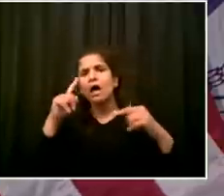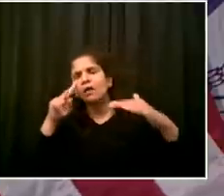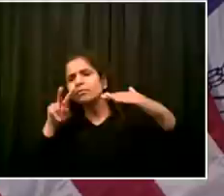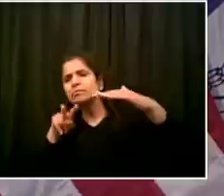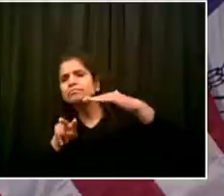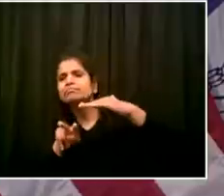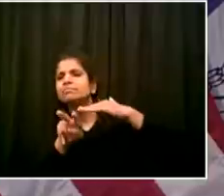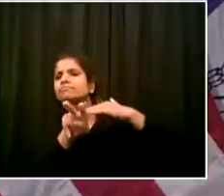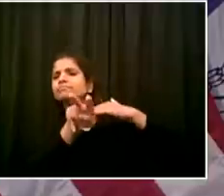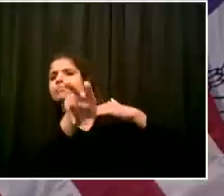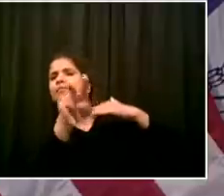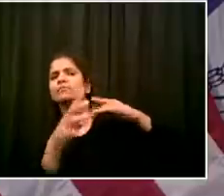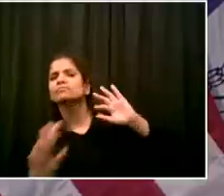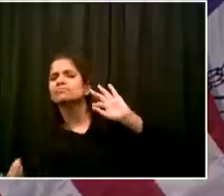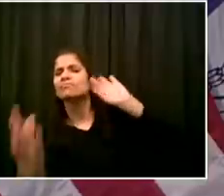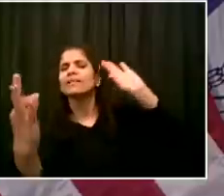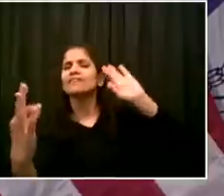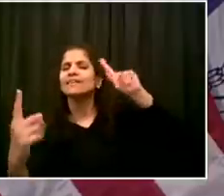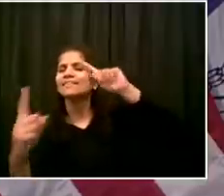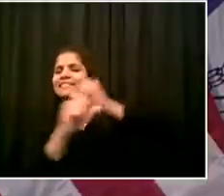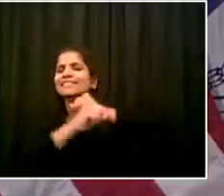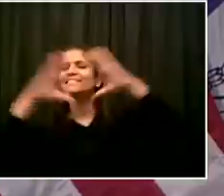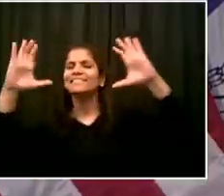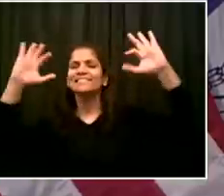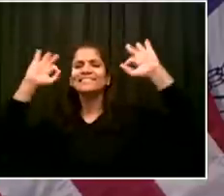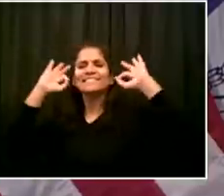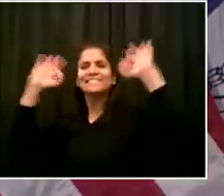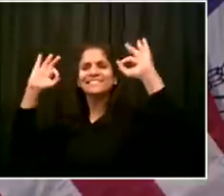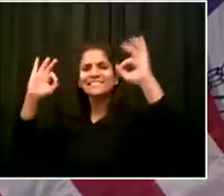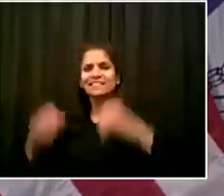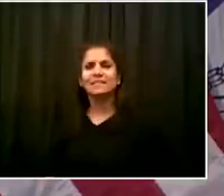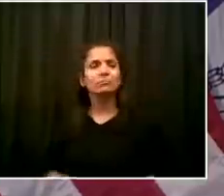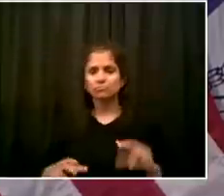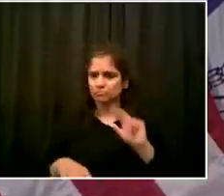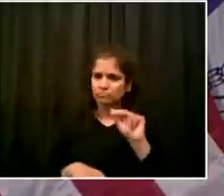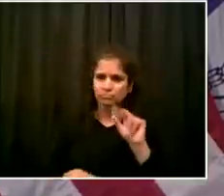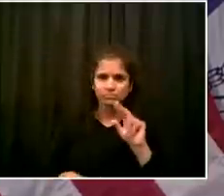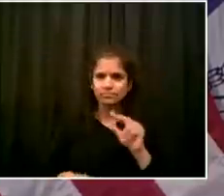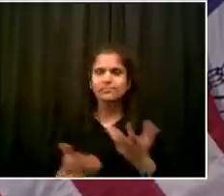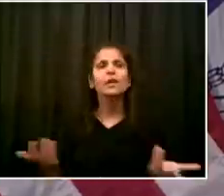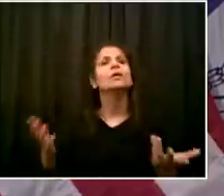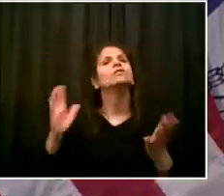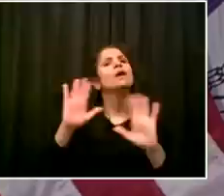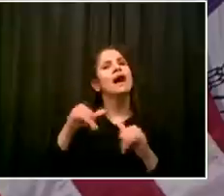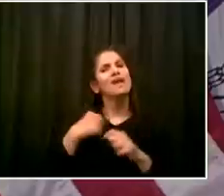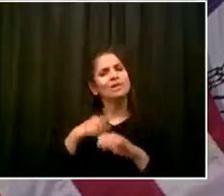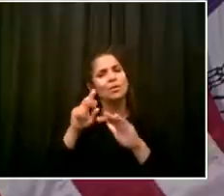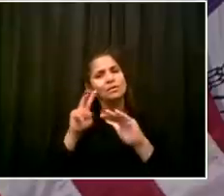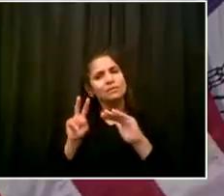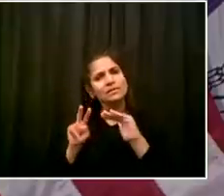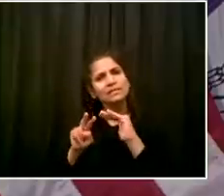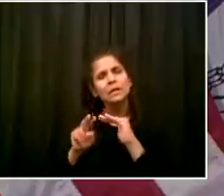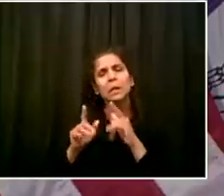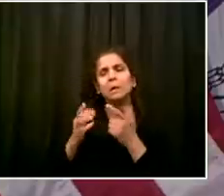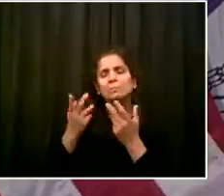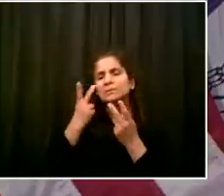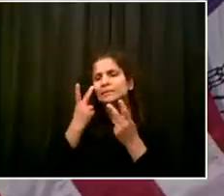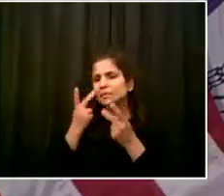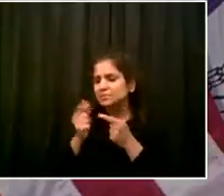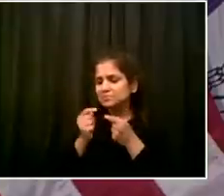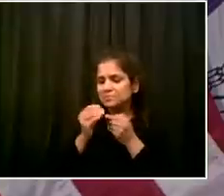And what I mentioned that these we've had these stretches of time now on two of the indicators where we've had a prolonged stretch of time, you know,